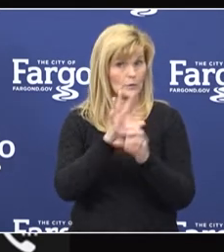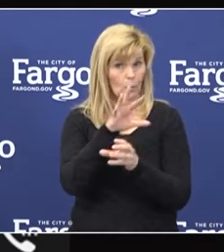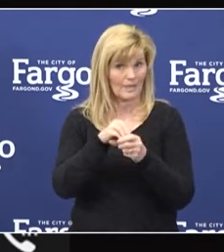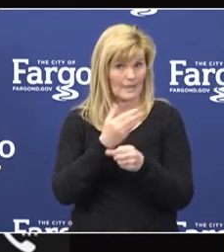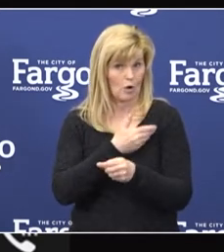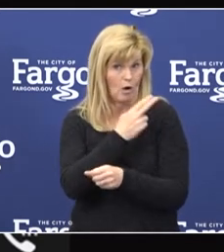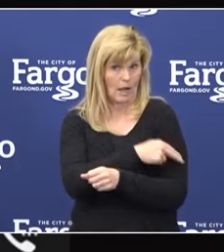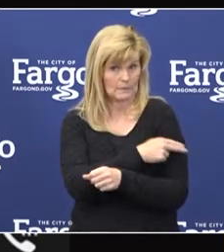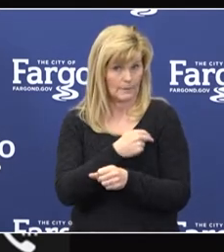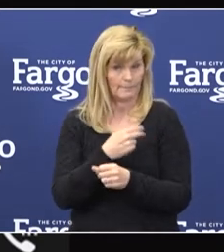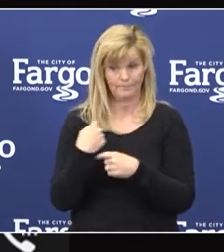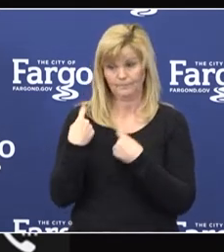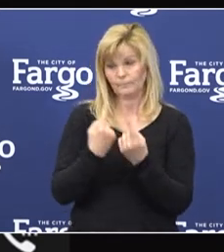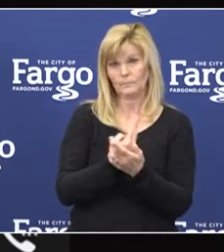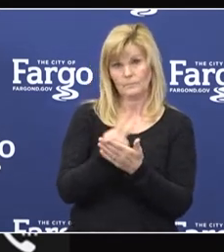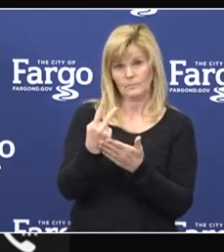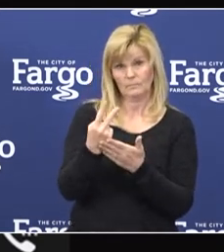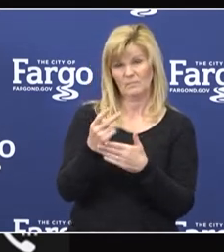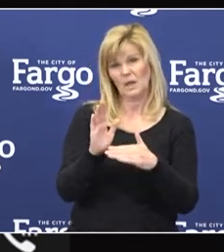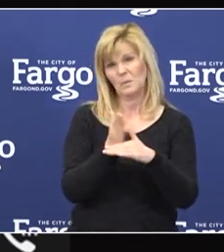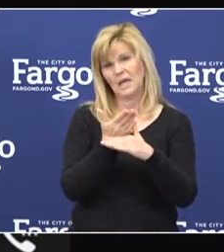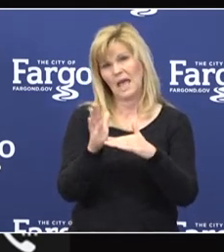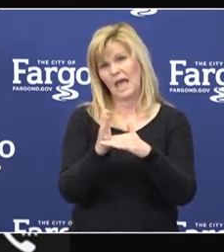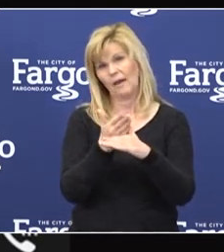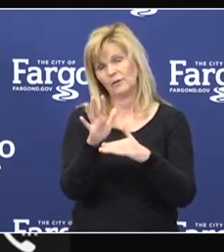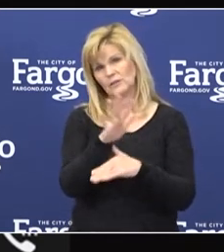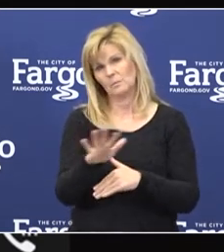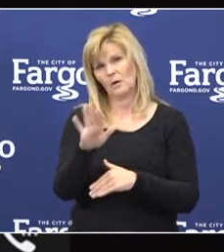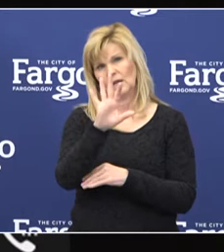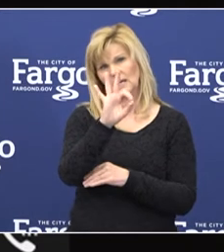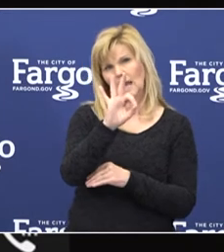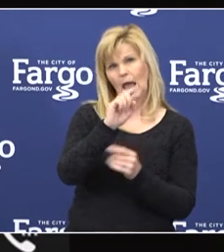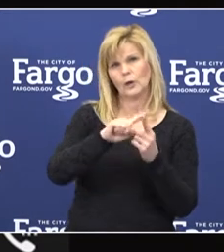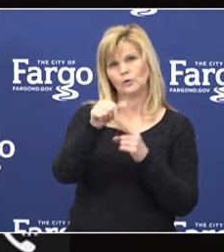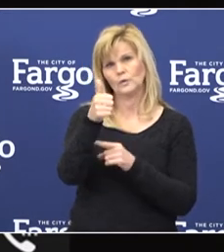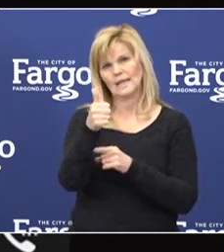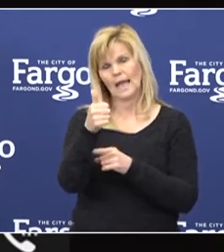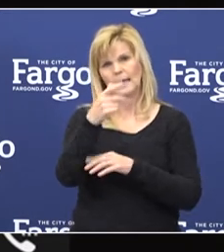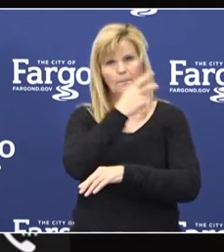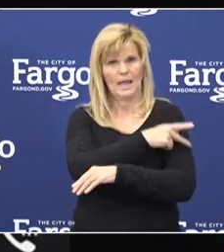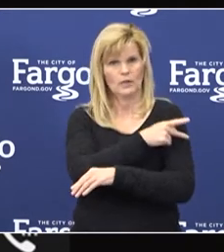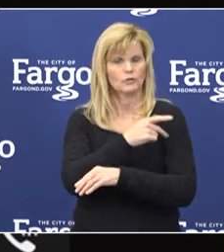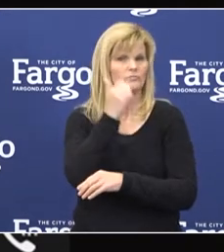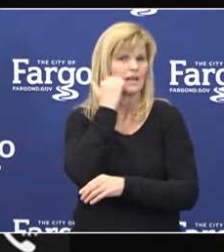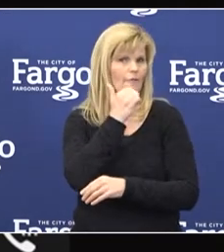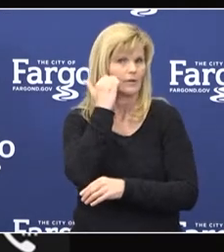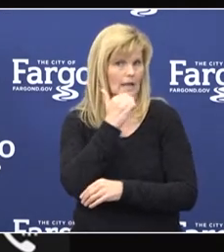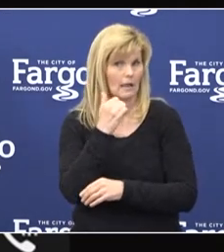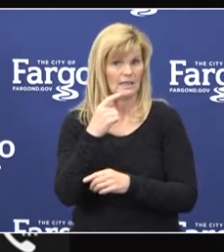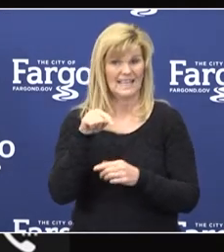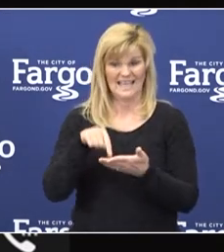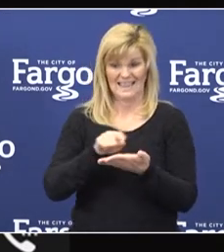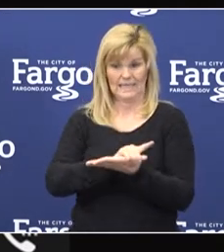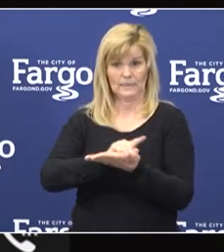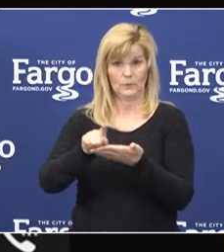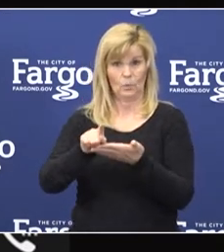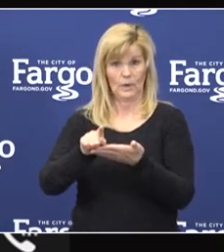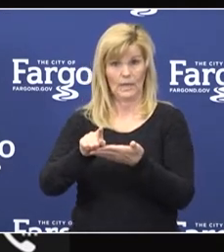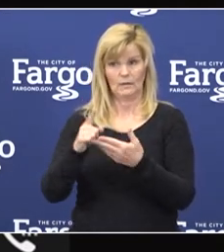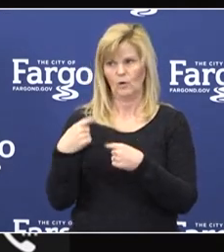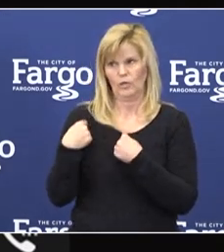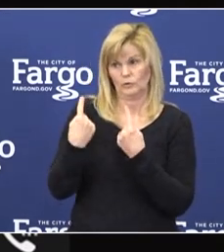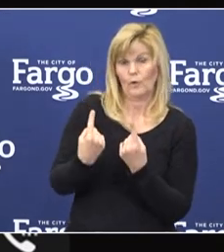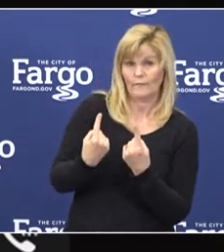Over the past two weeks, we've been averaging around 9 to 10 patients per day. This past week, thus